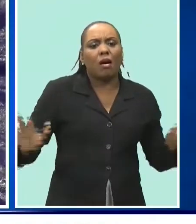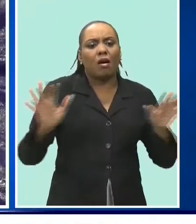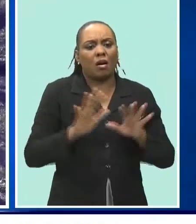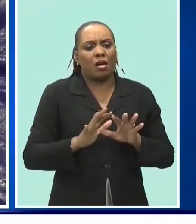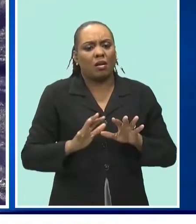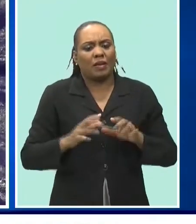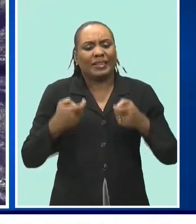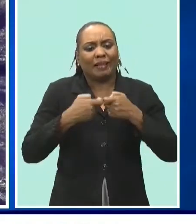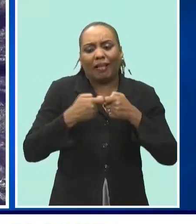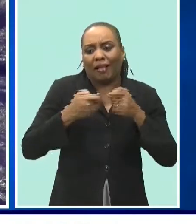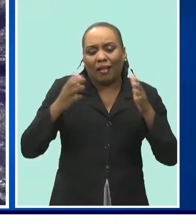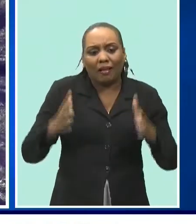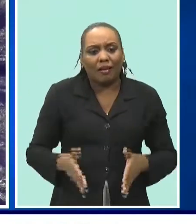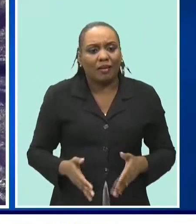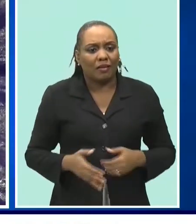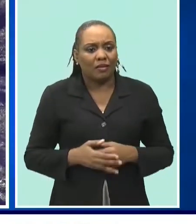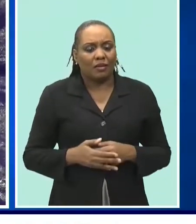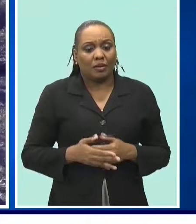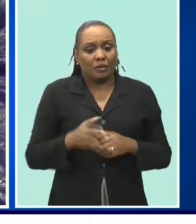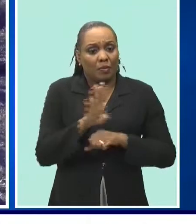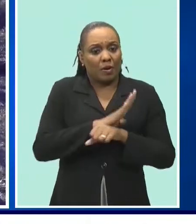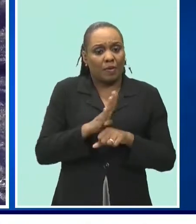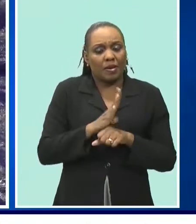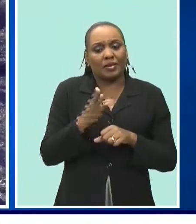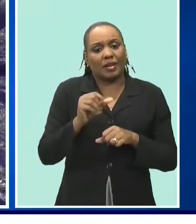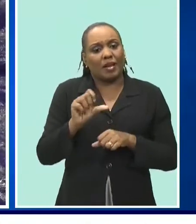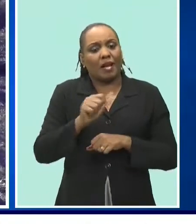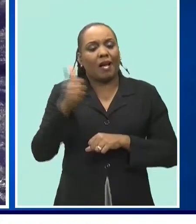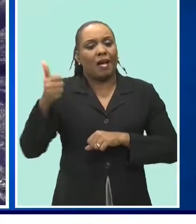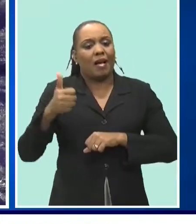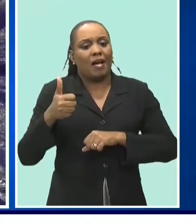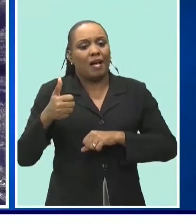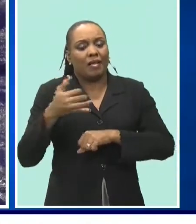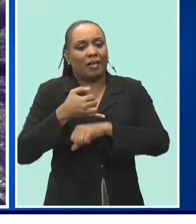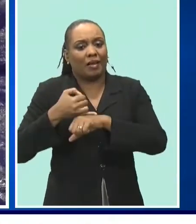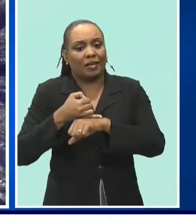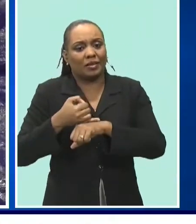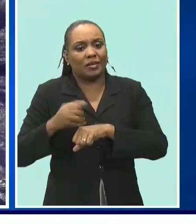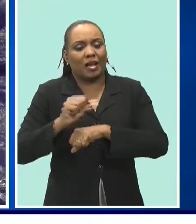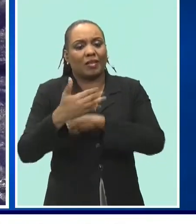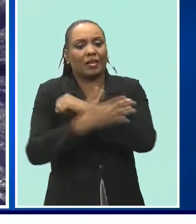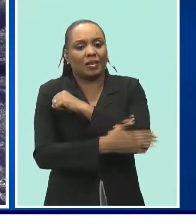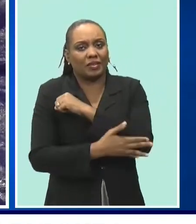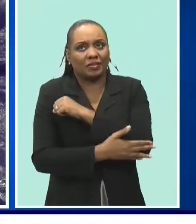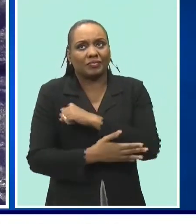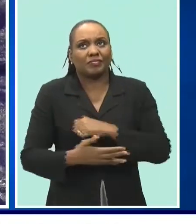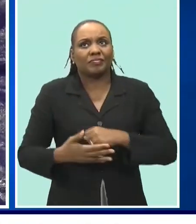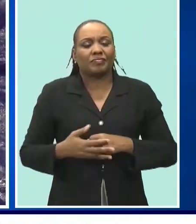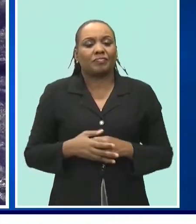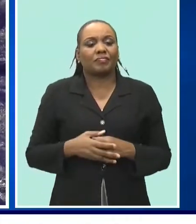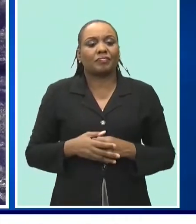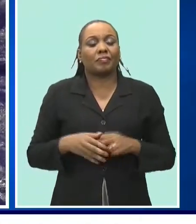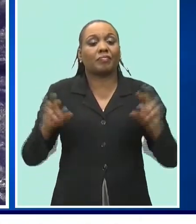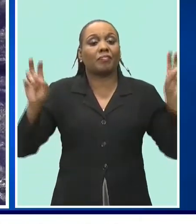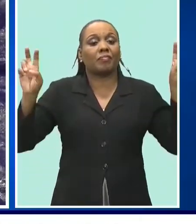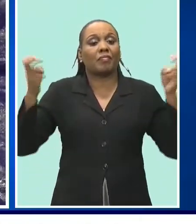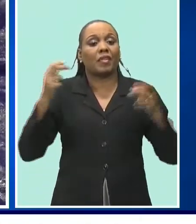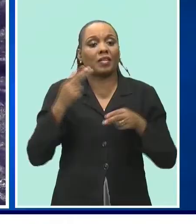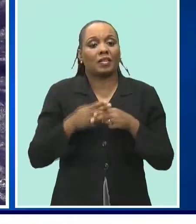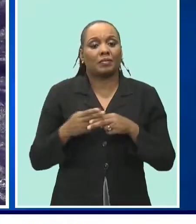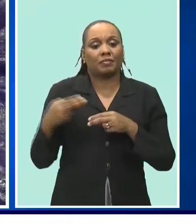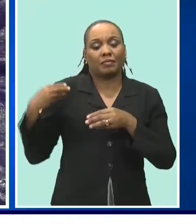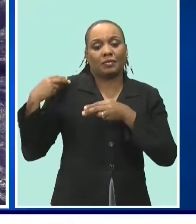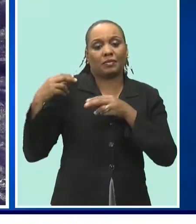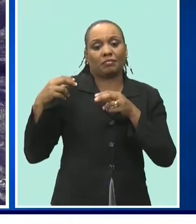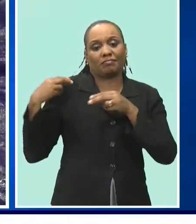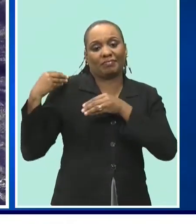some beyond these shores the mural lit by solar power and so aptly entitled generations playfully reflects